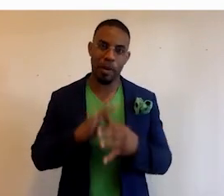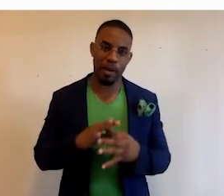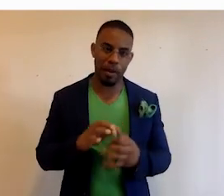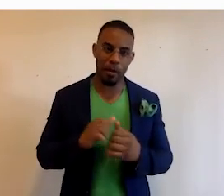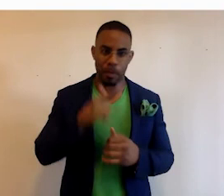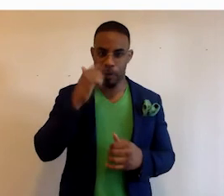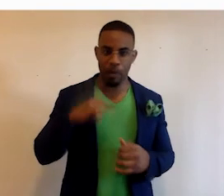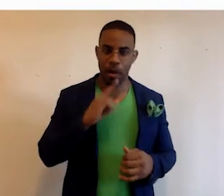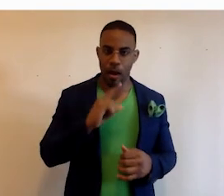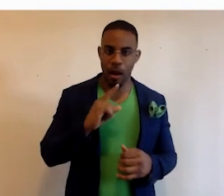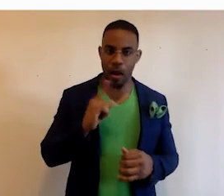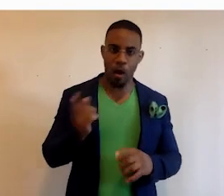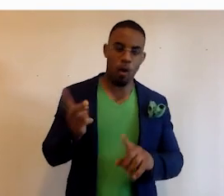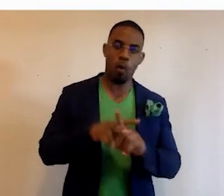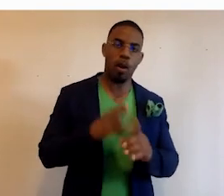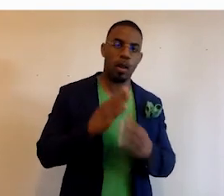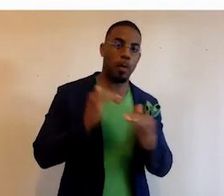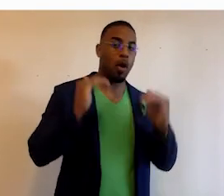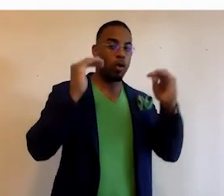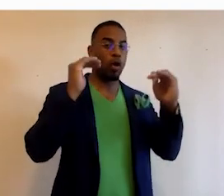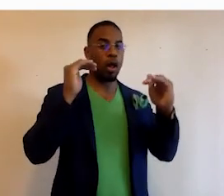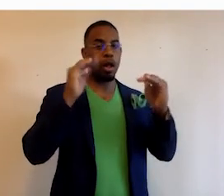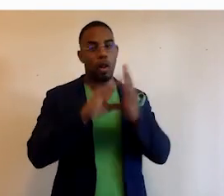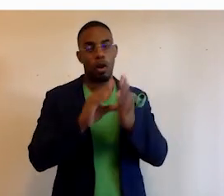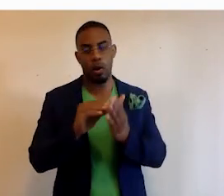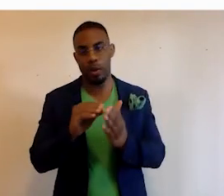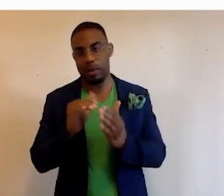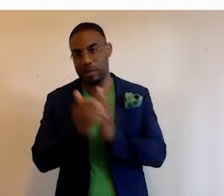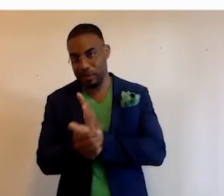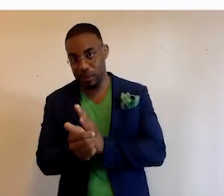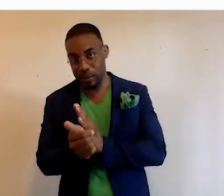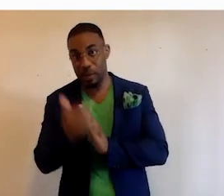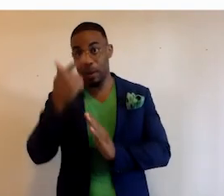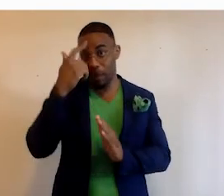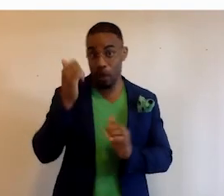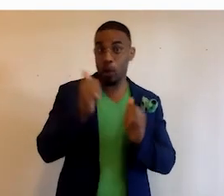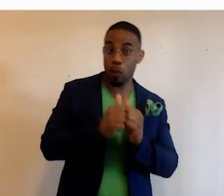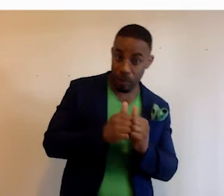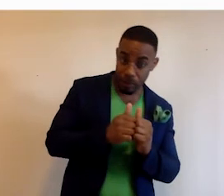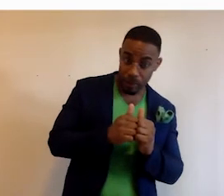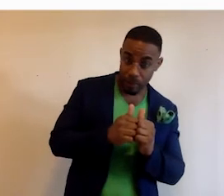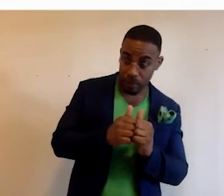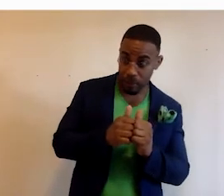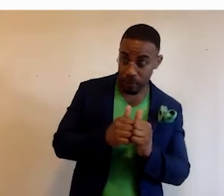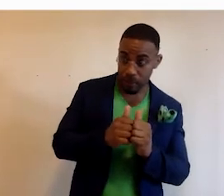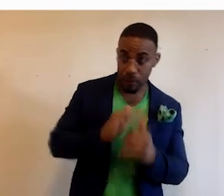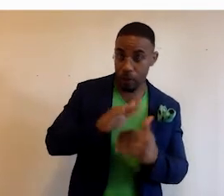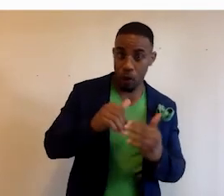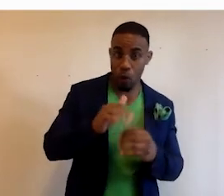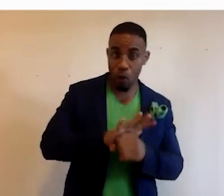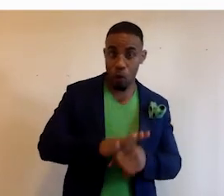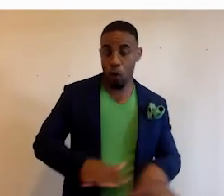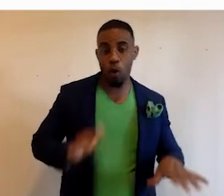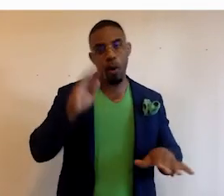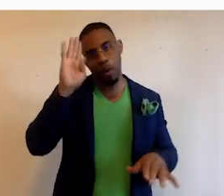because we are rolling out some adult learning skills because with this whole coronavirus,